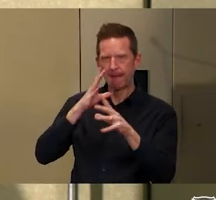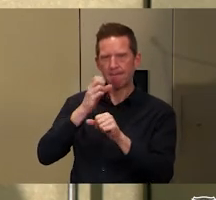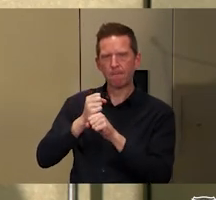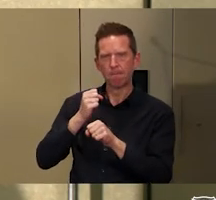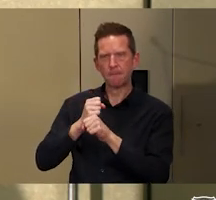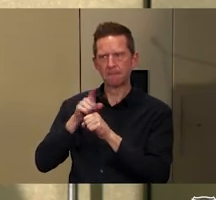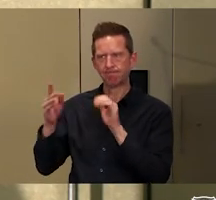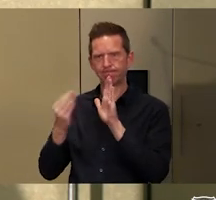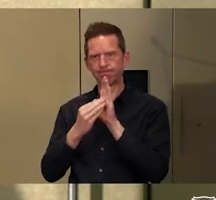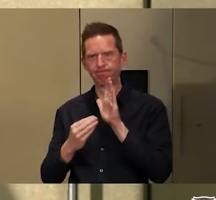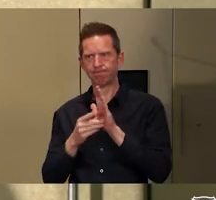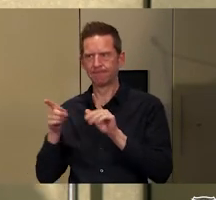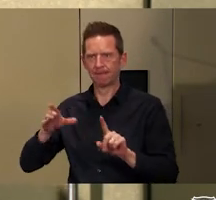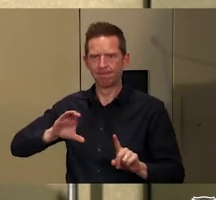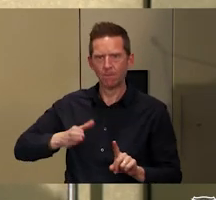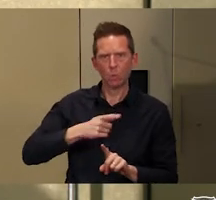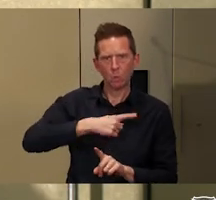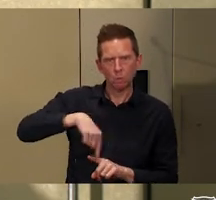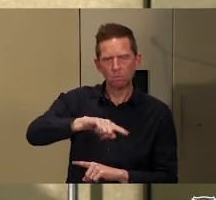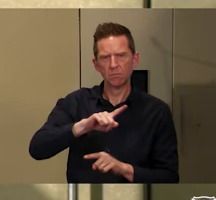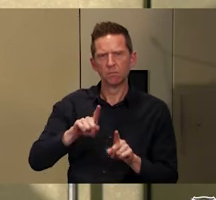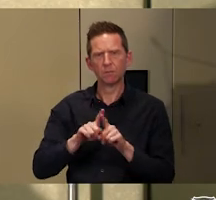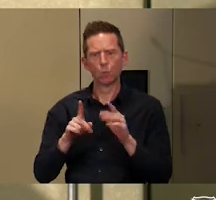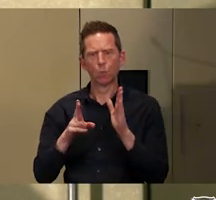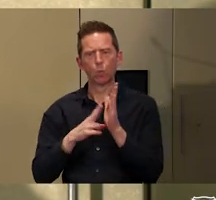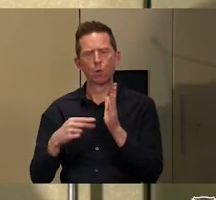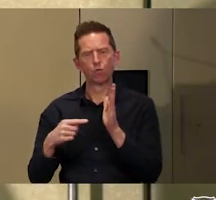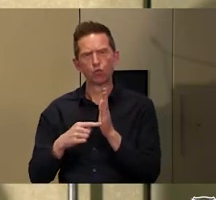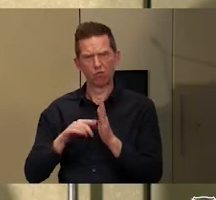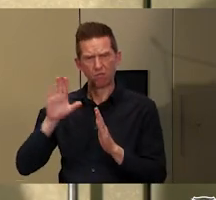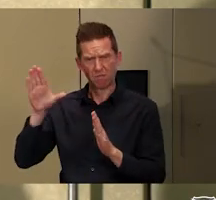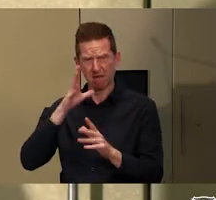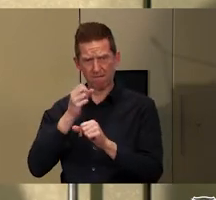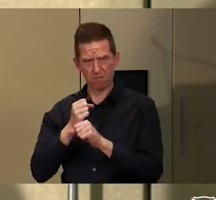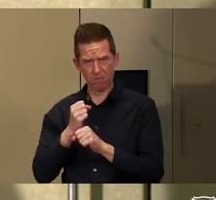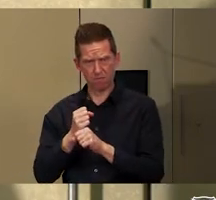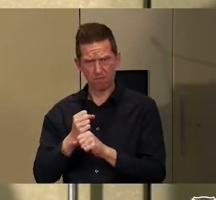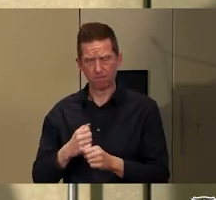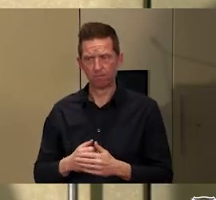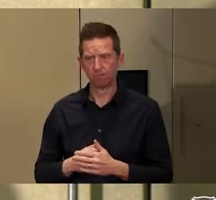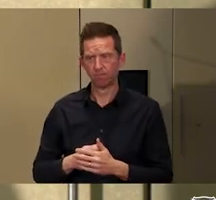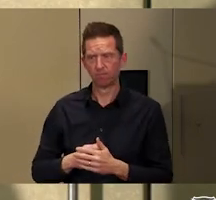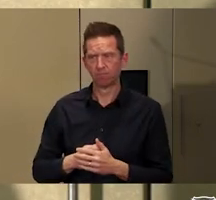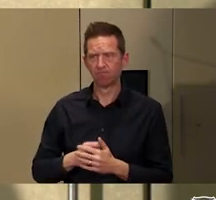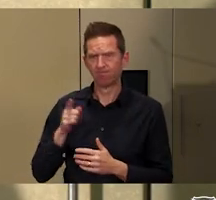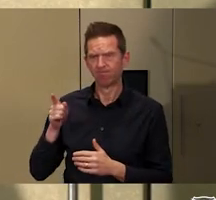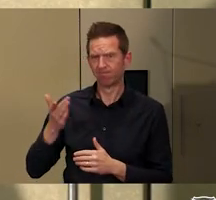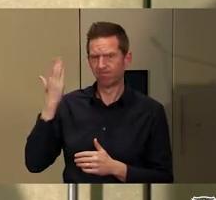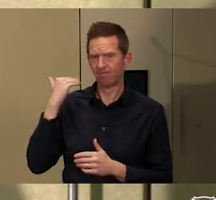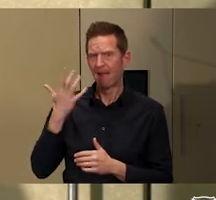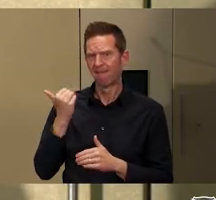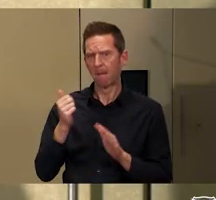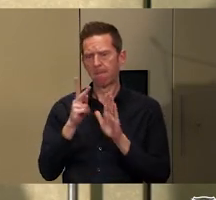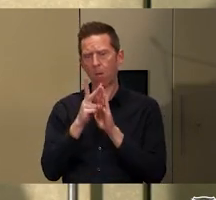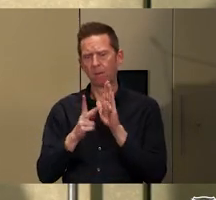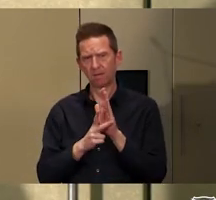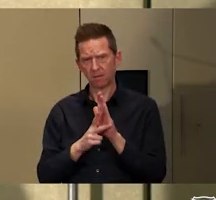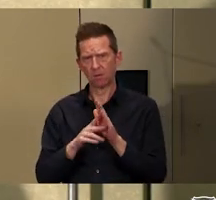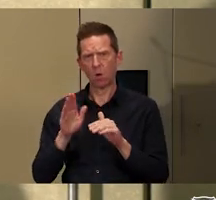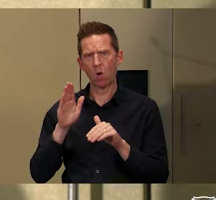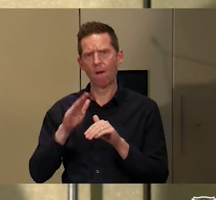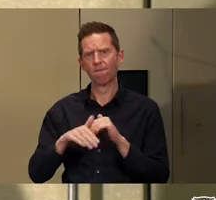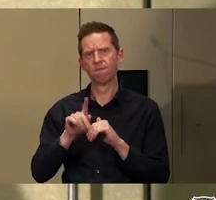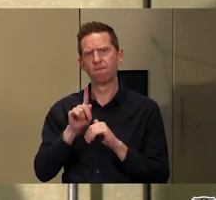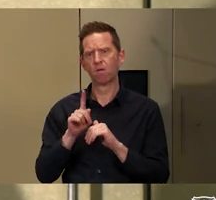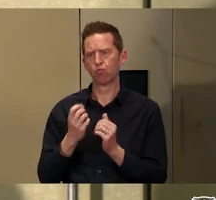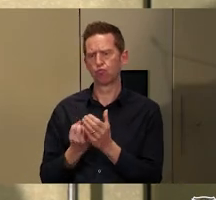by governments. The Northern Territory Government had a place, a policy around place called growth